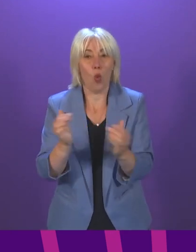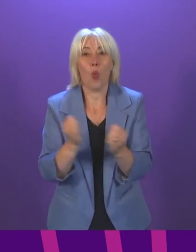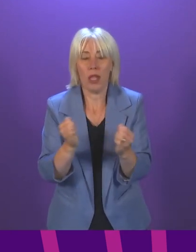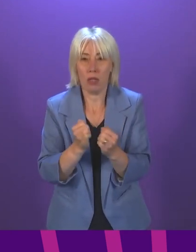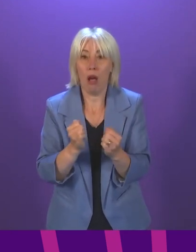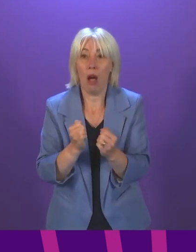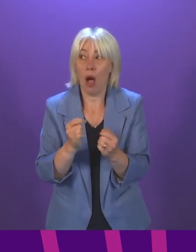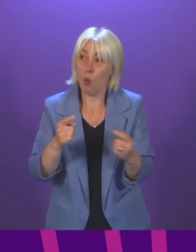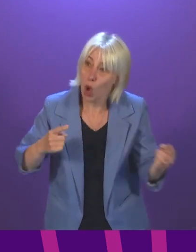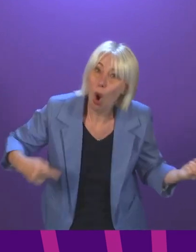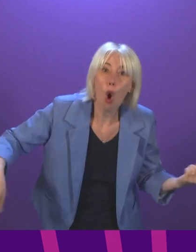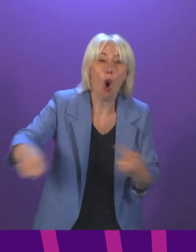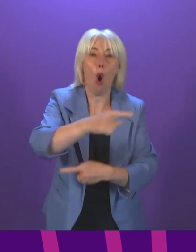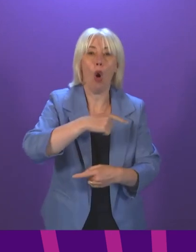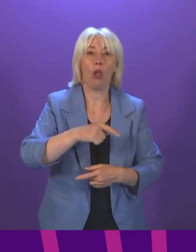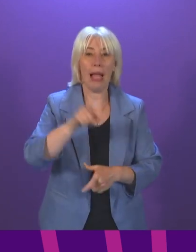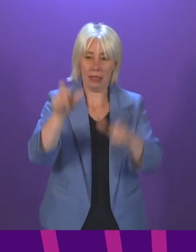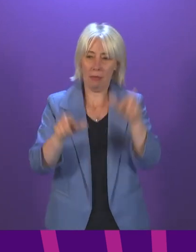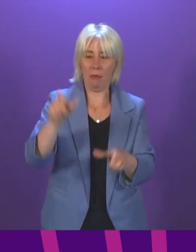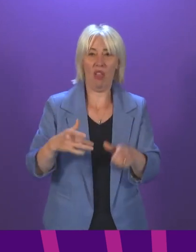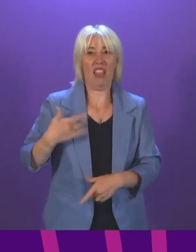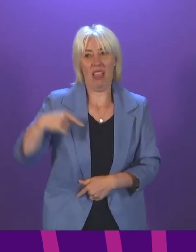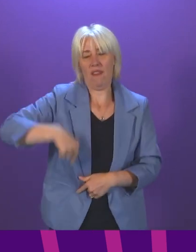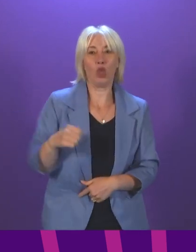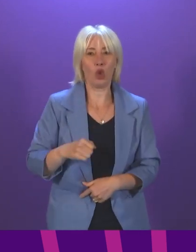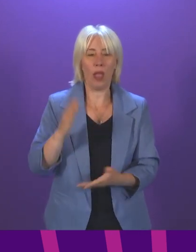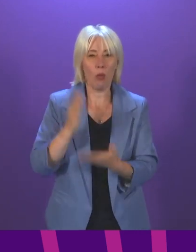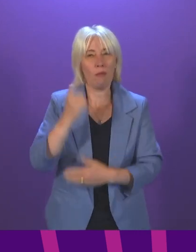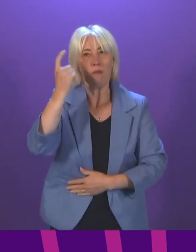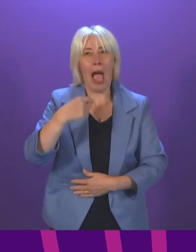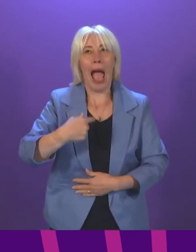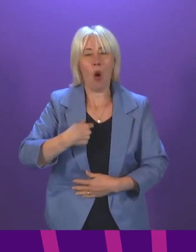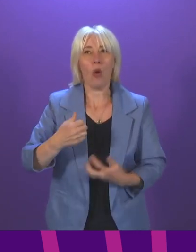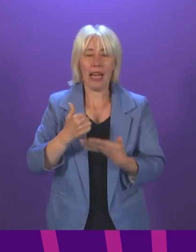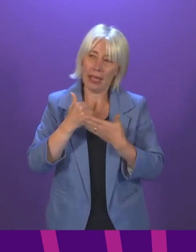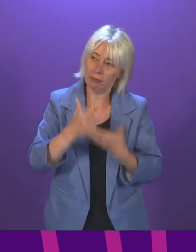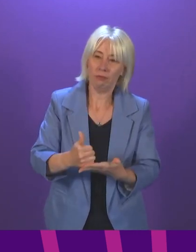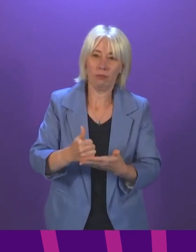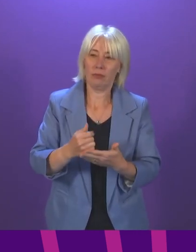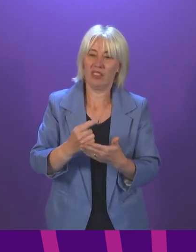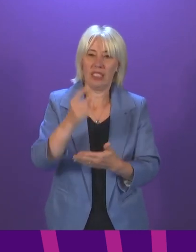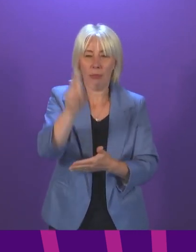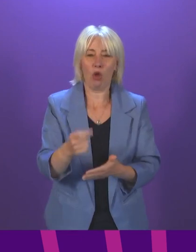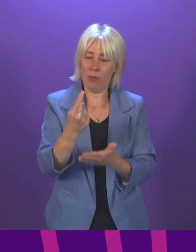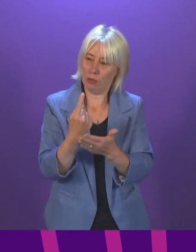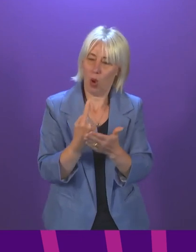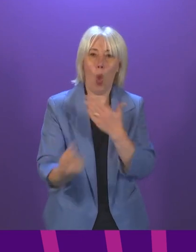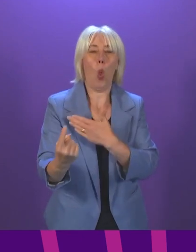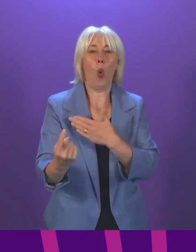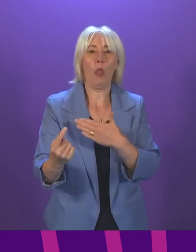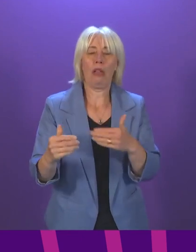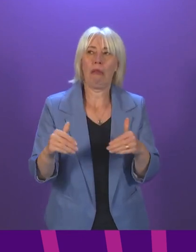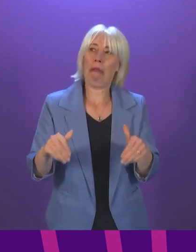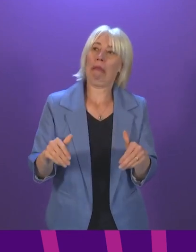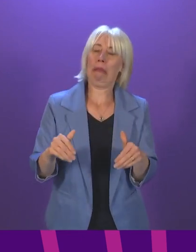I think it's incumbent on all of us as citizens to think about what we're doing to try to alleviate the loneliness and isolation that older people in particular